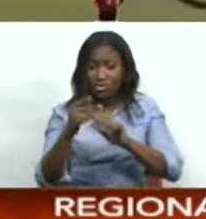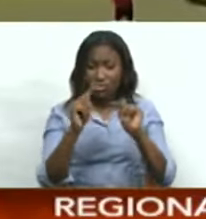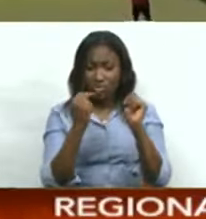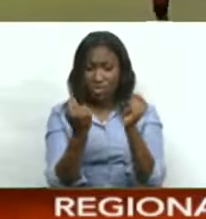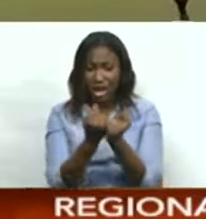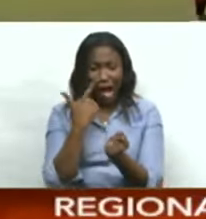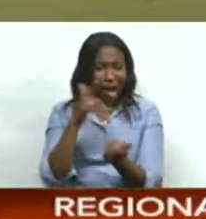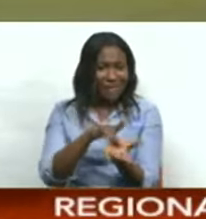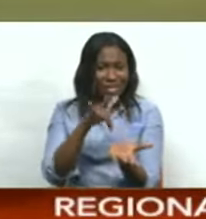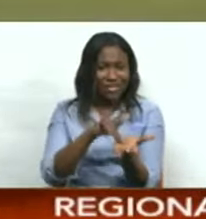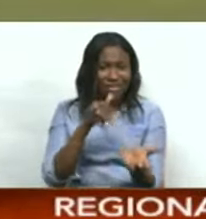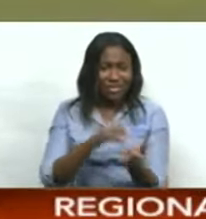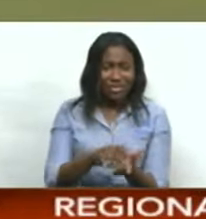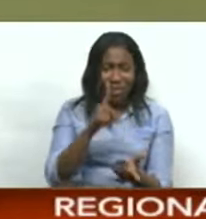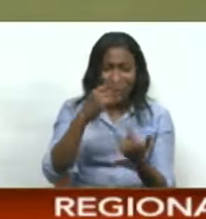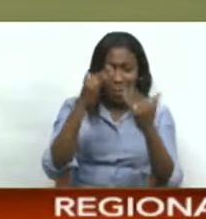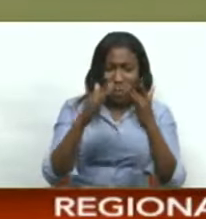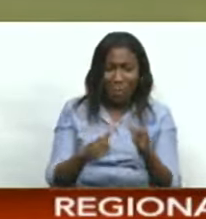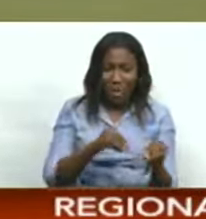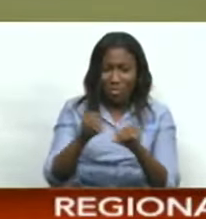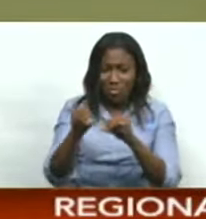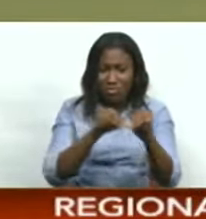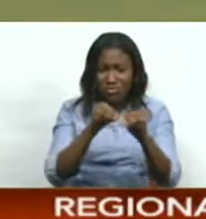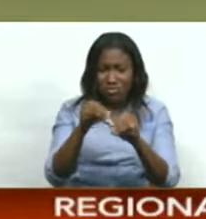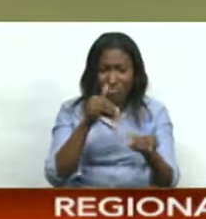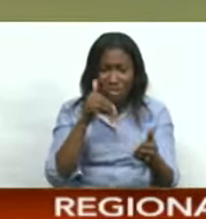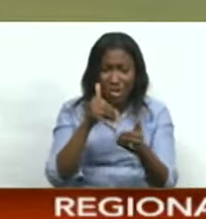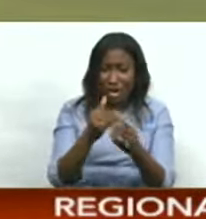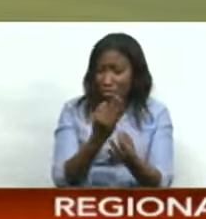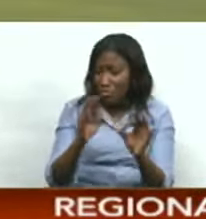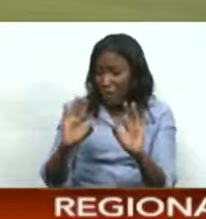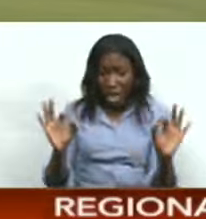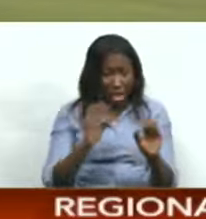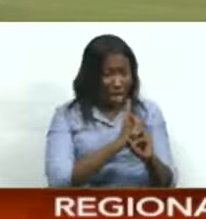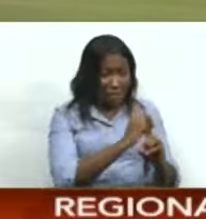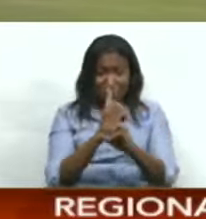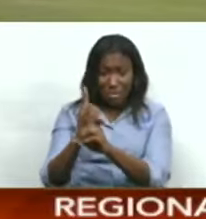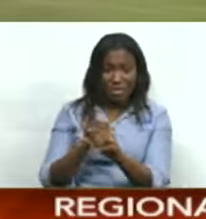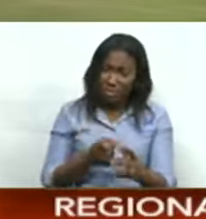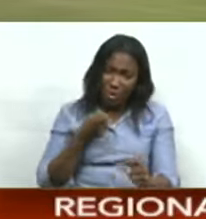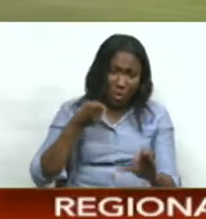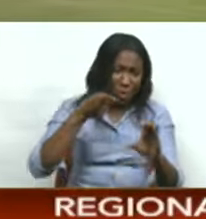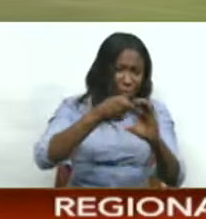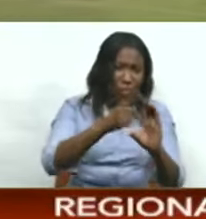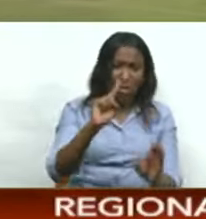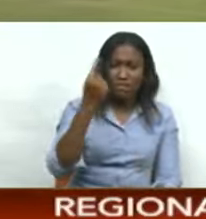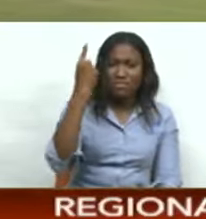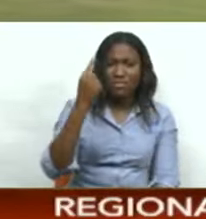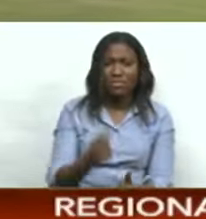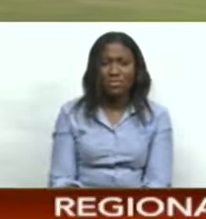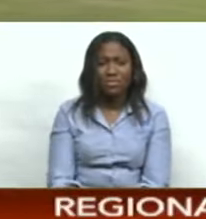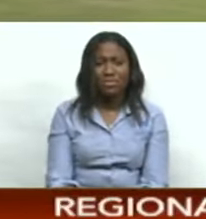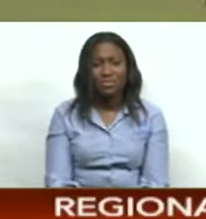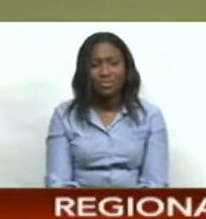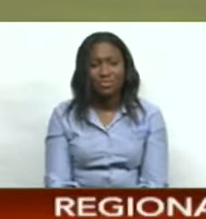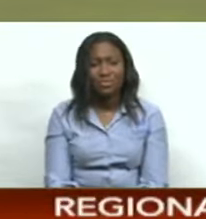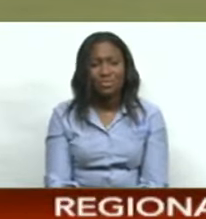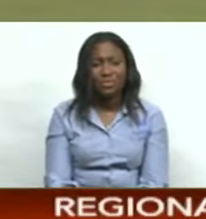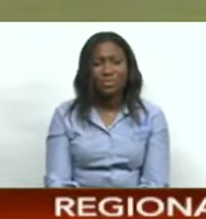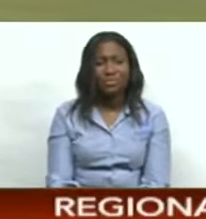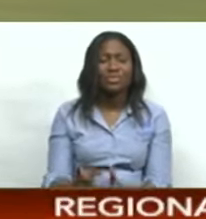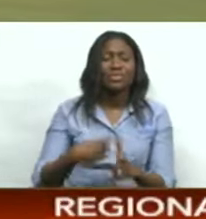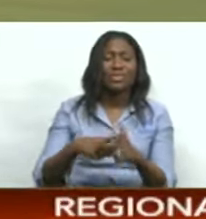advantage. Teenager Kaim Dixon found himself in yards of space and after a bit of magic found his first goal for the senior national team. Priming,